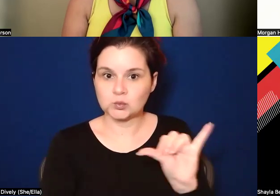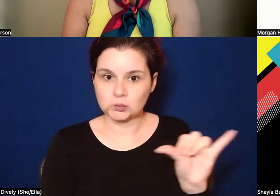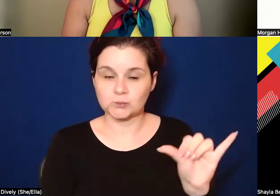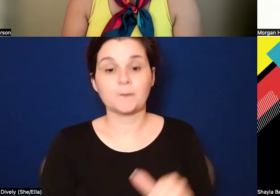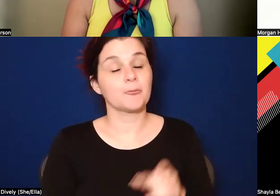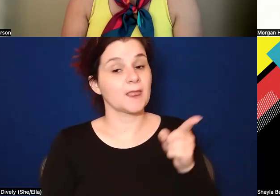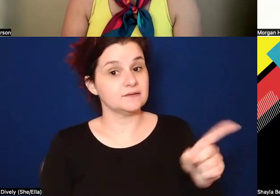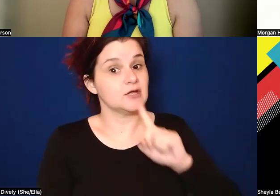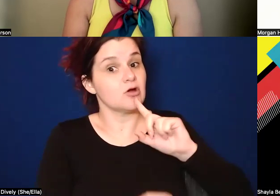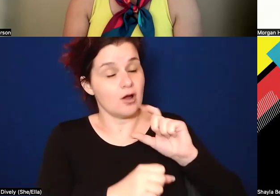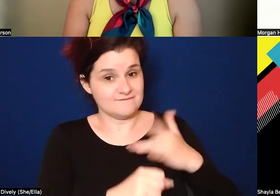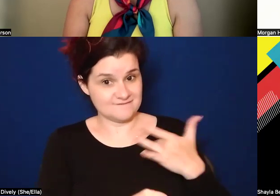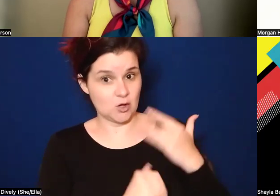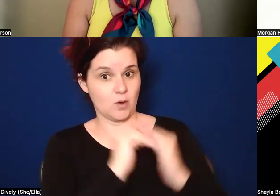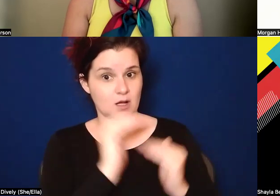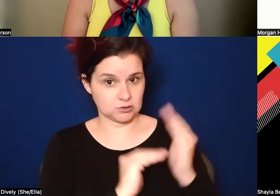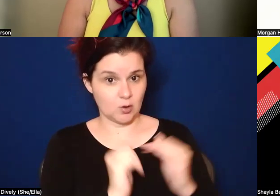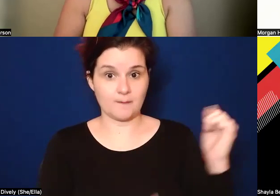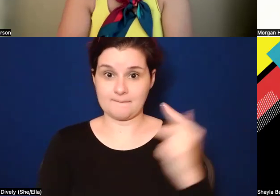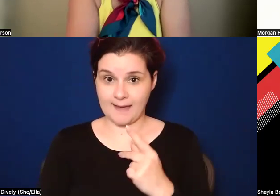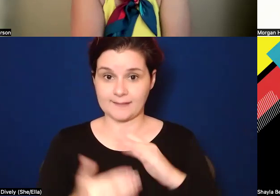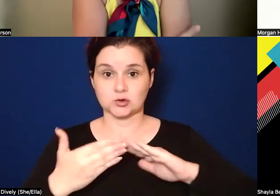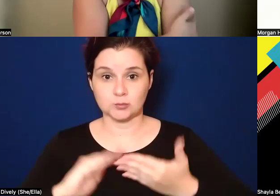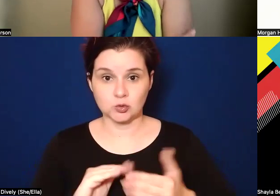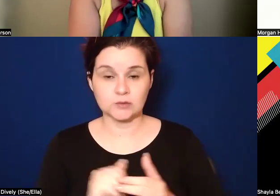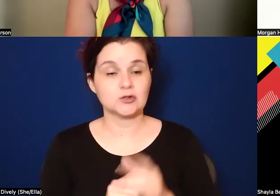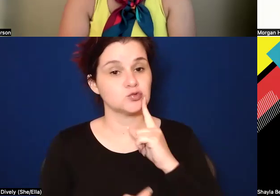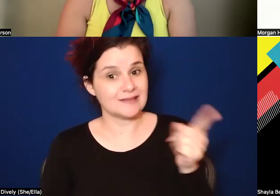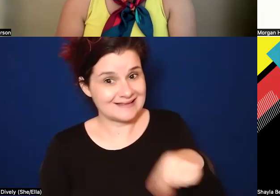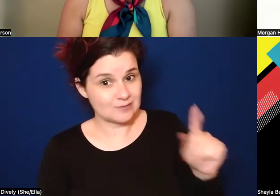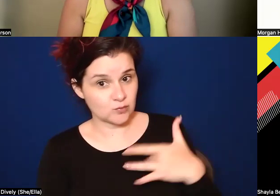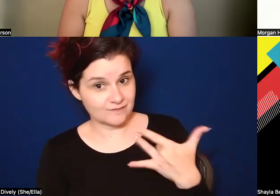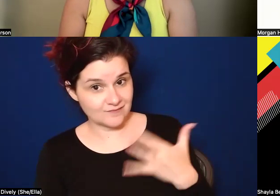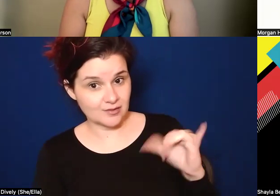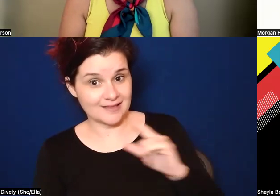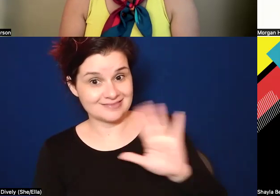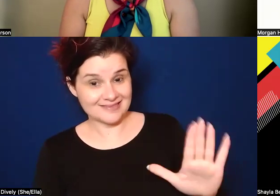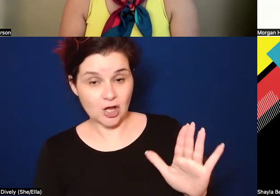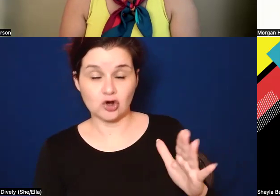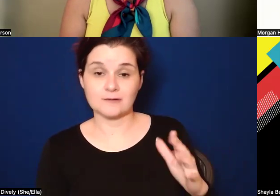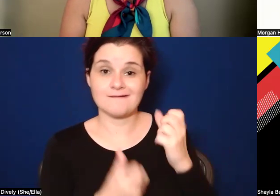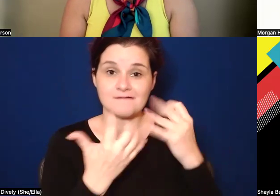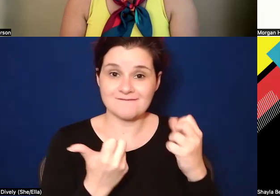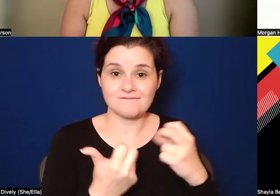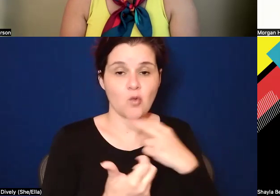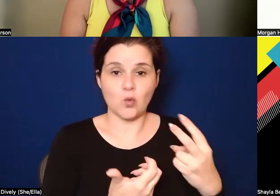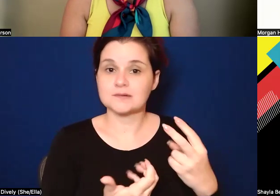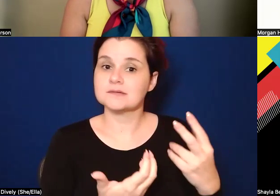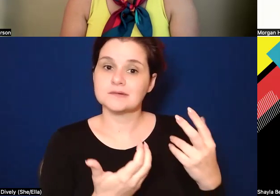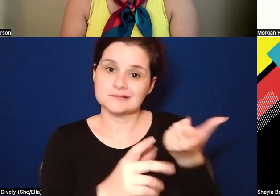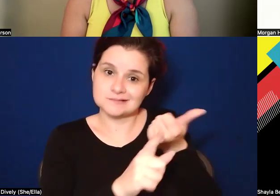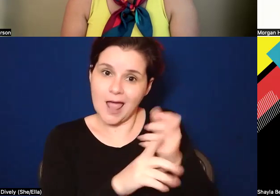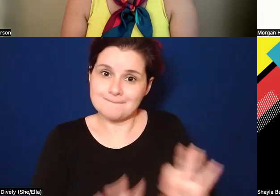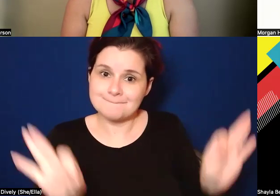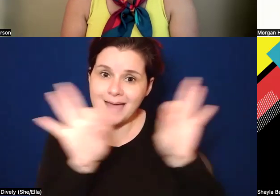that they are feeling comfortable coming back into community so that they do feel like their voices, um, that their voices matter and,